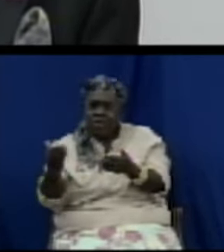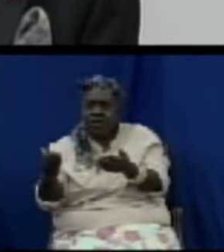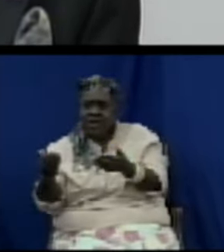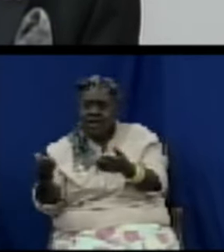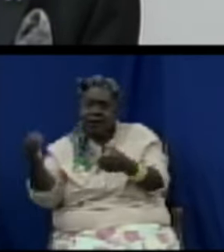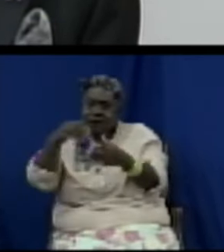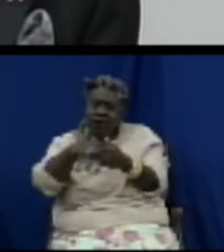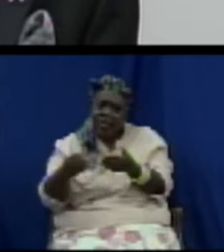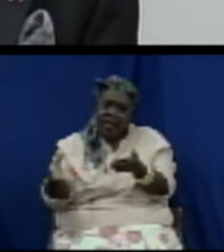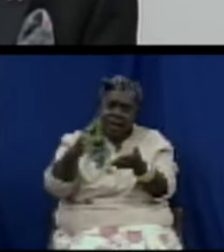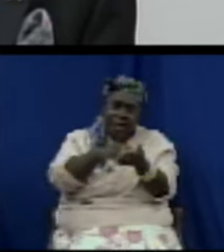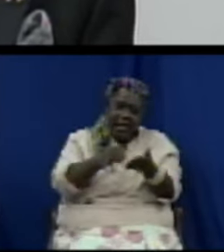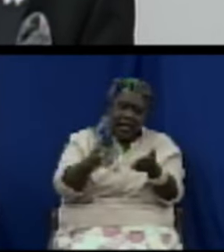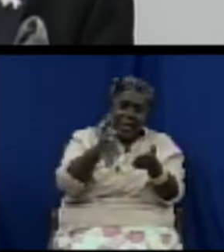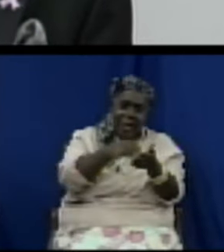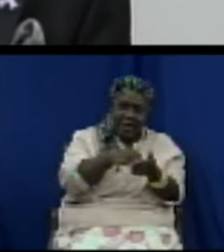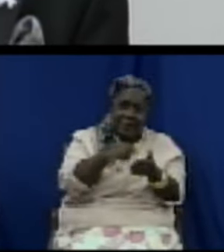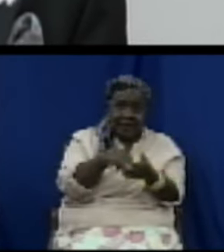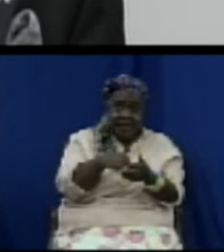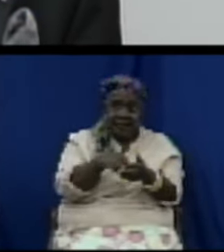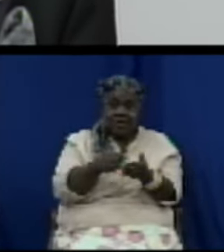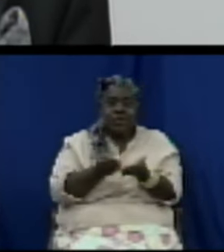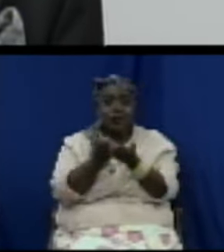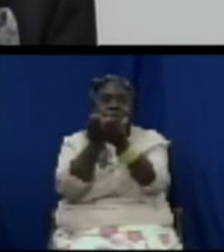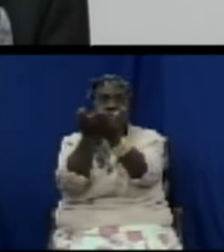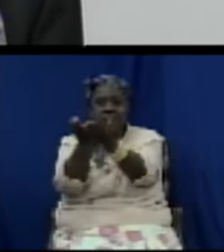that will be instrumental